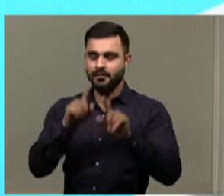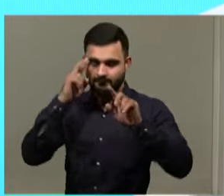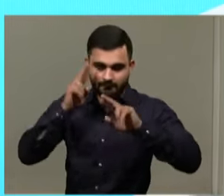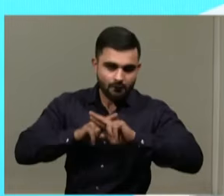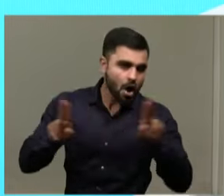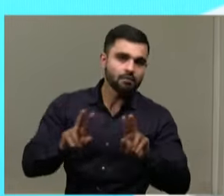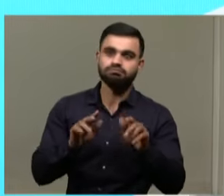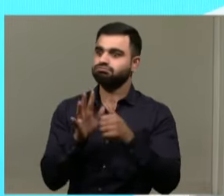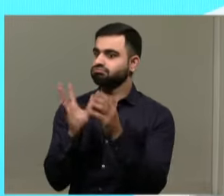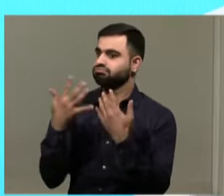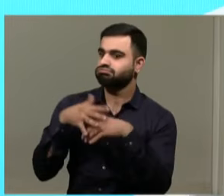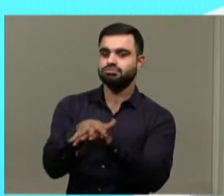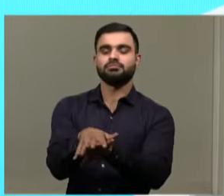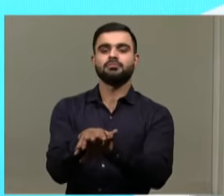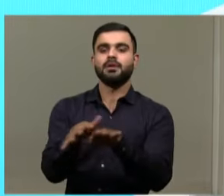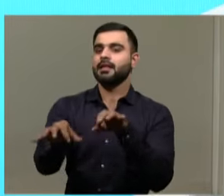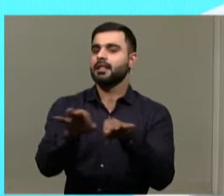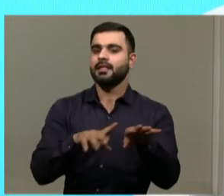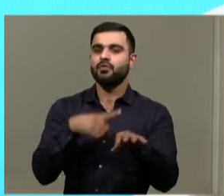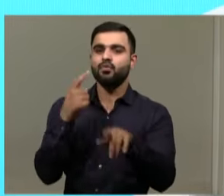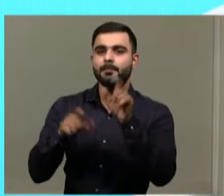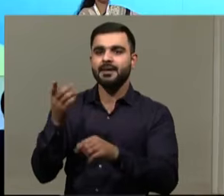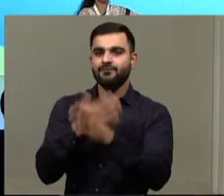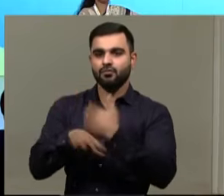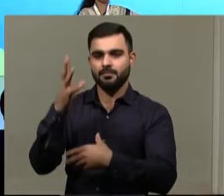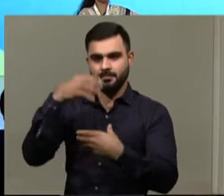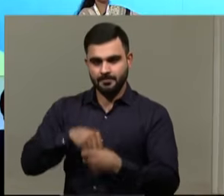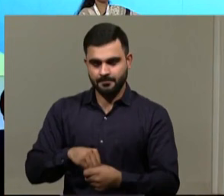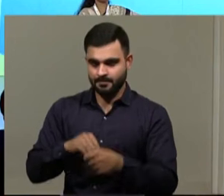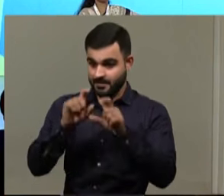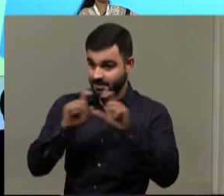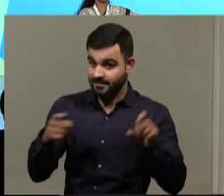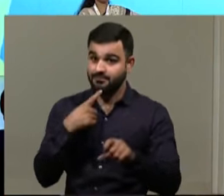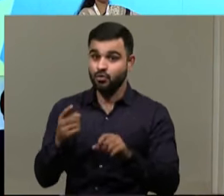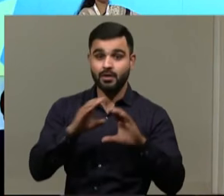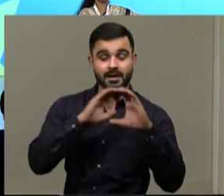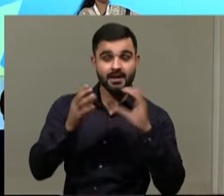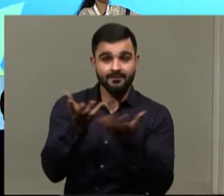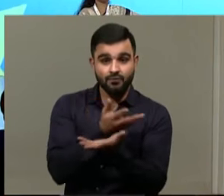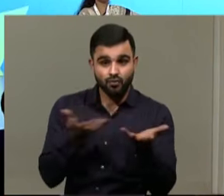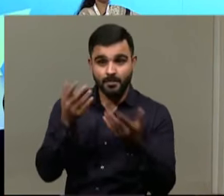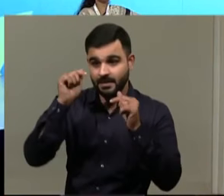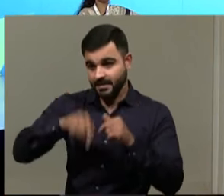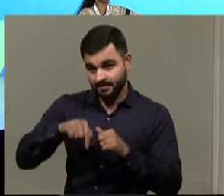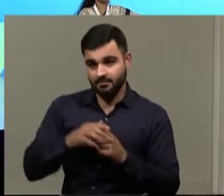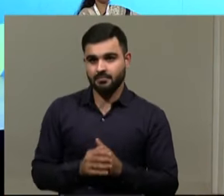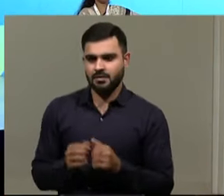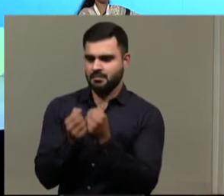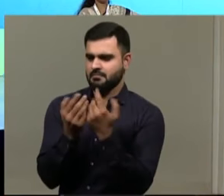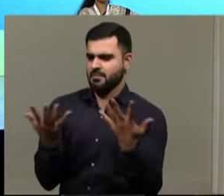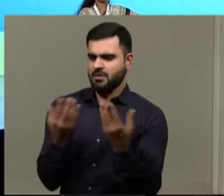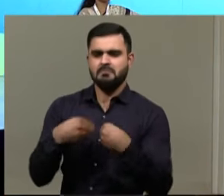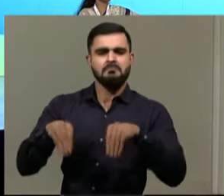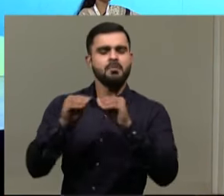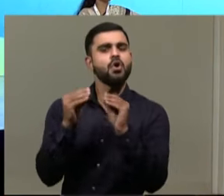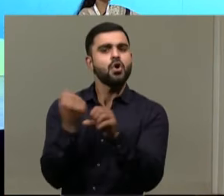of how inclusive the city is for those with disabilities. And clearly, through all these conversations we're having today, there's a lot that